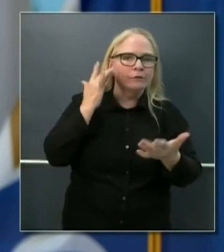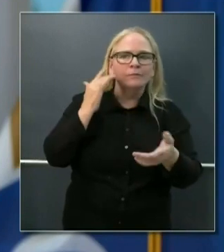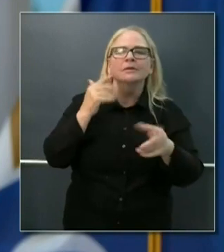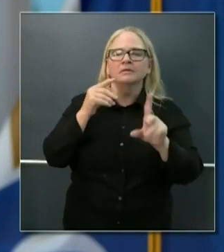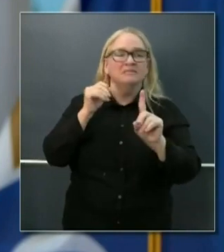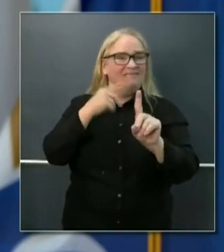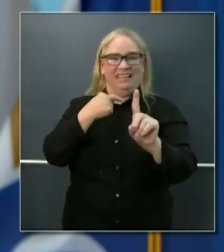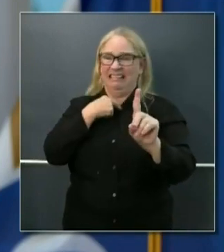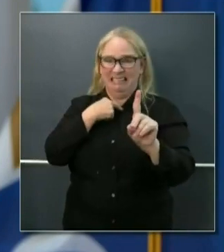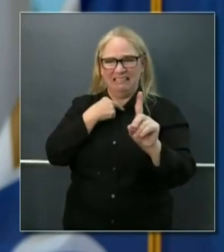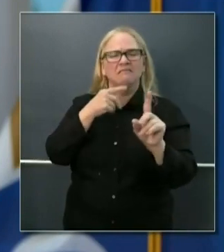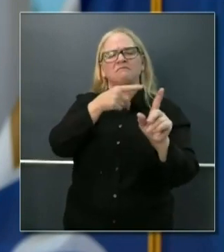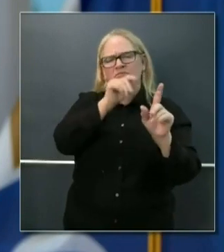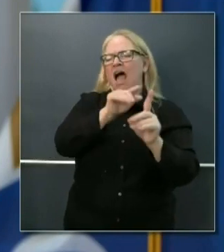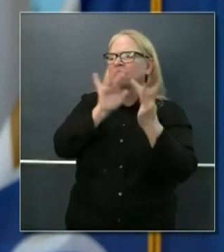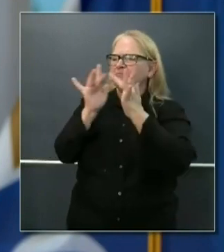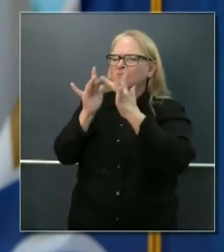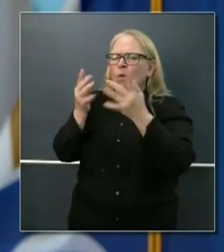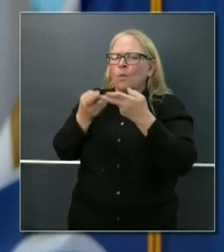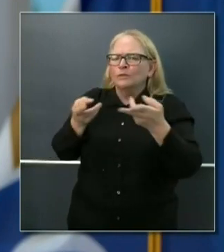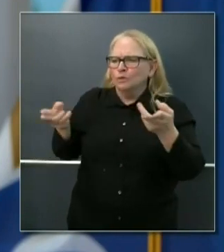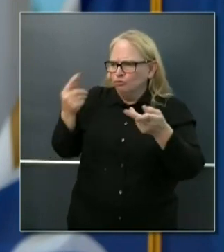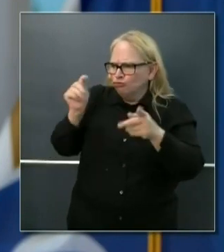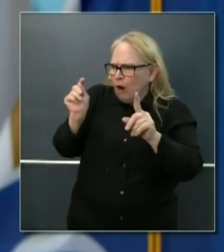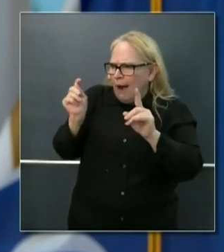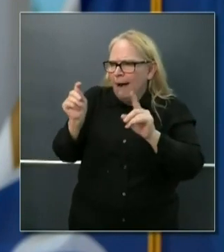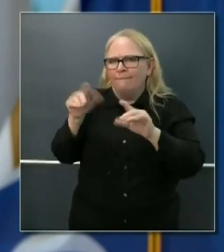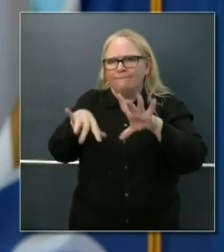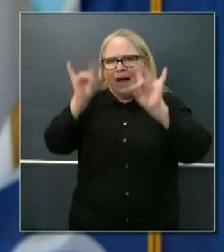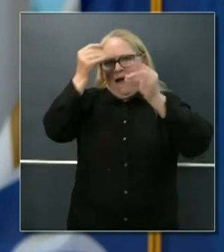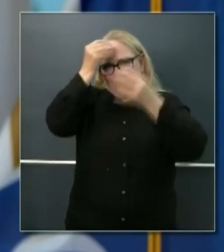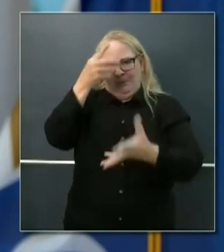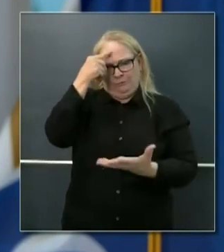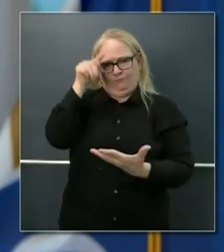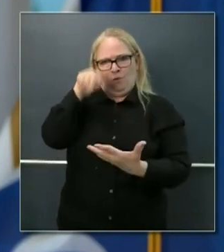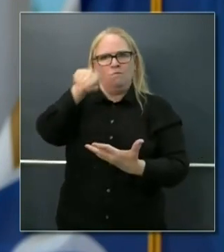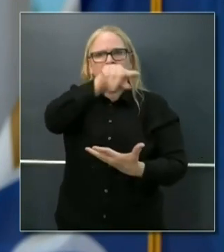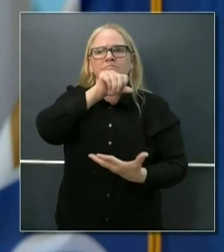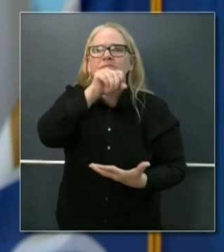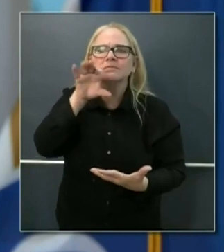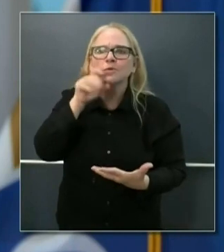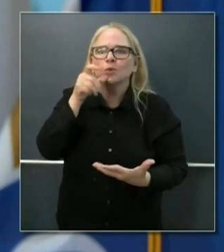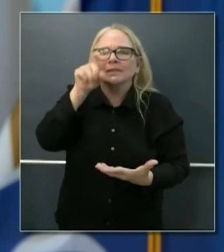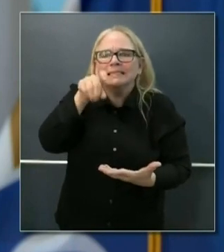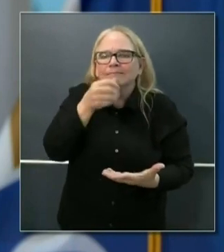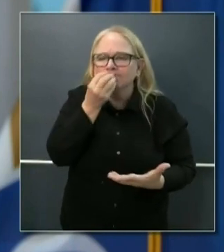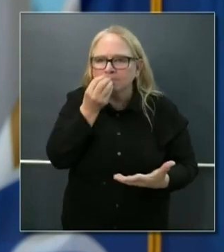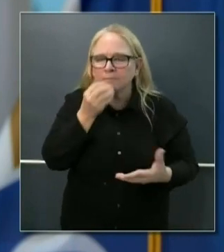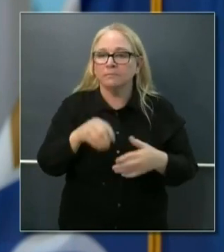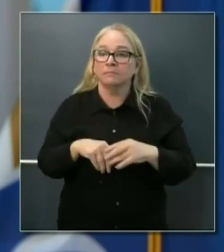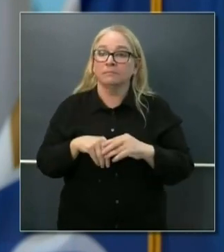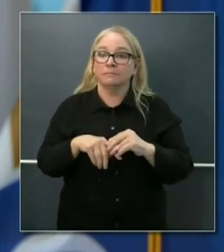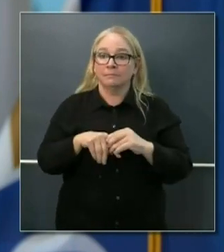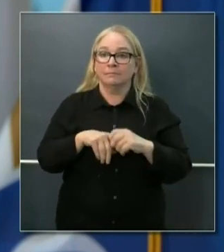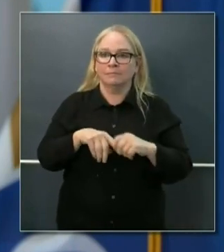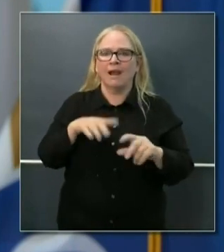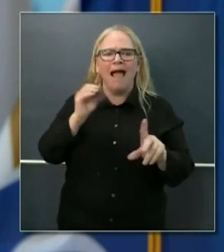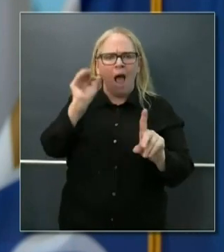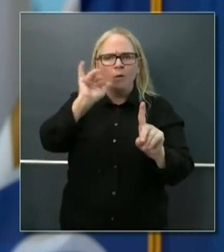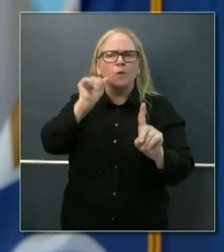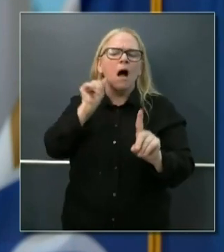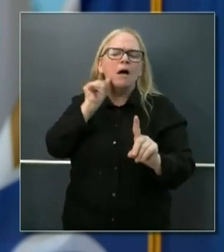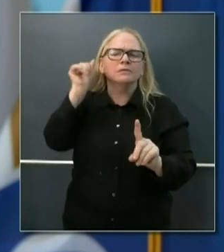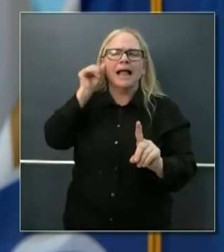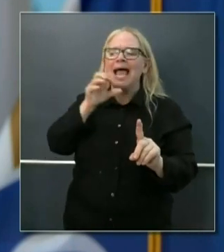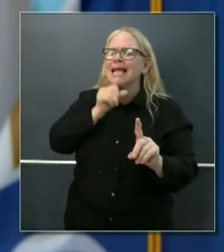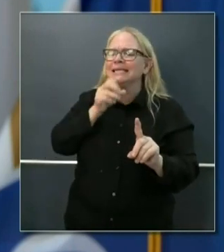partnership with our county directors of our adult and aging services and with our cities to be very proactive in